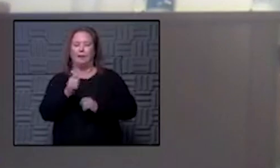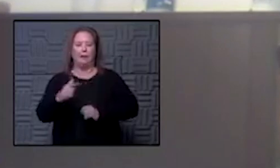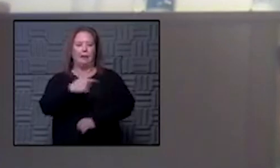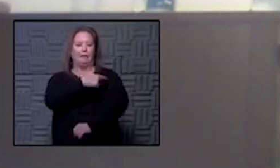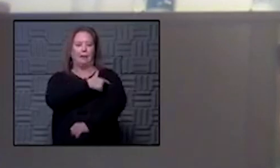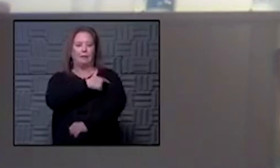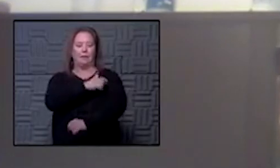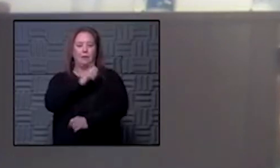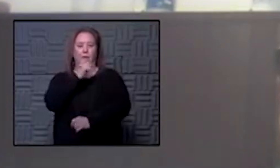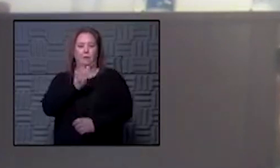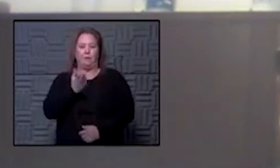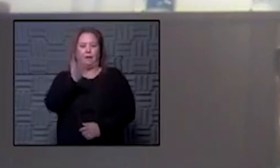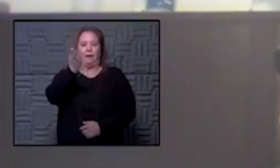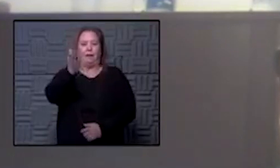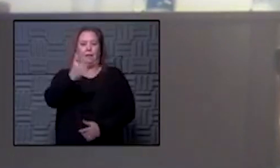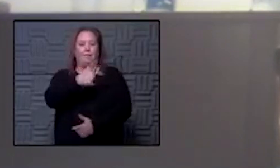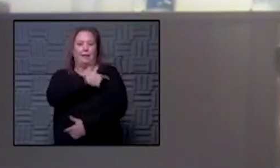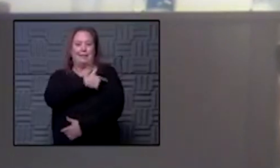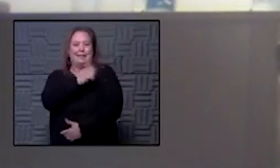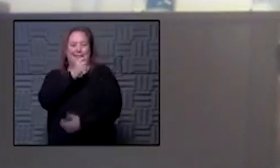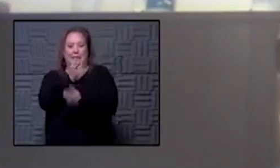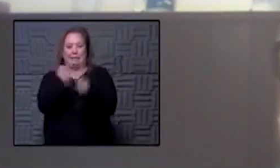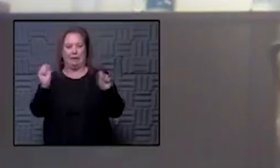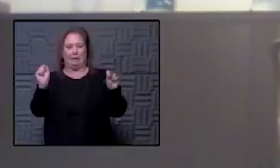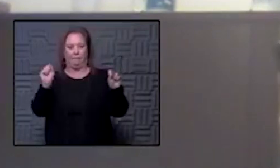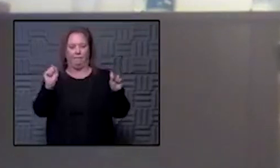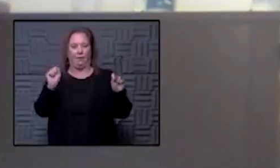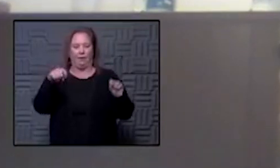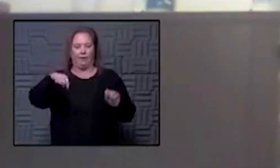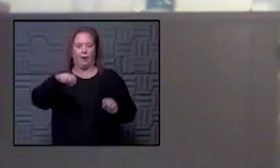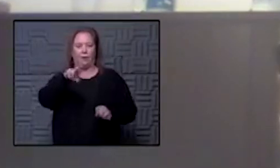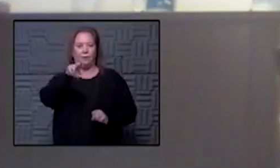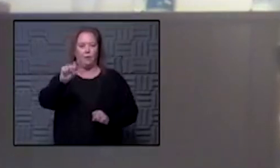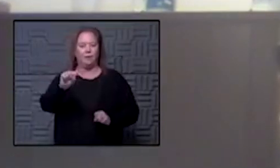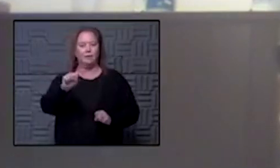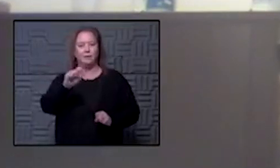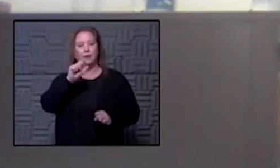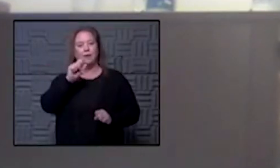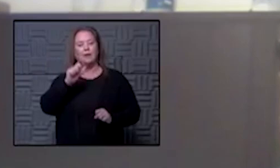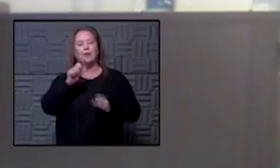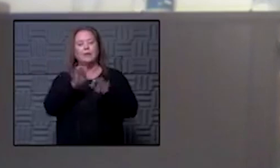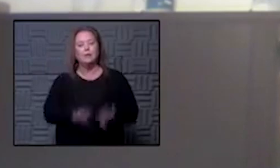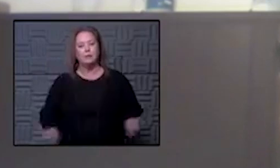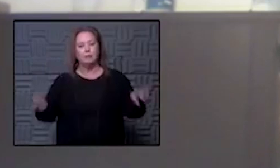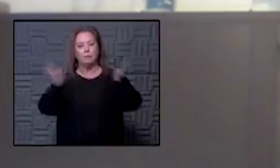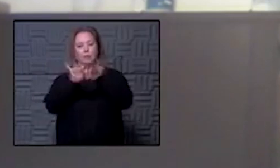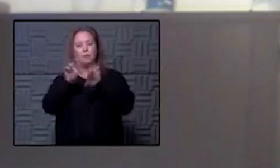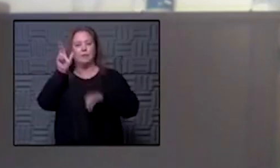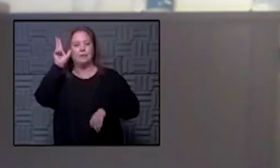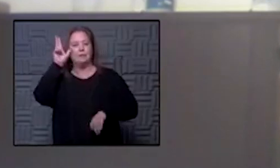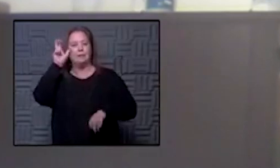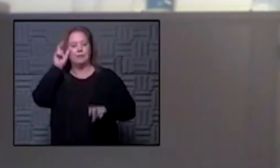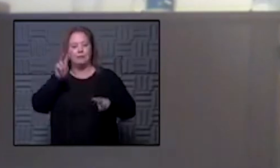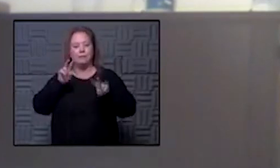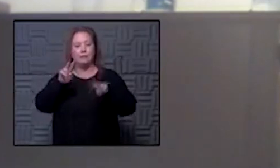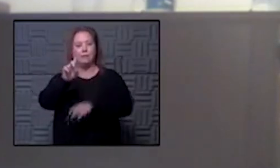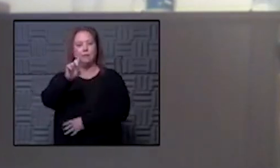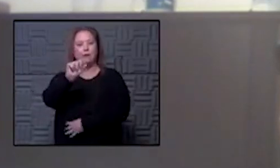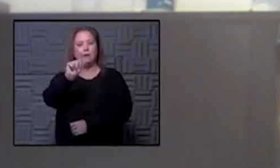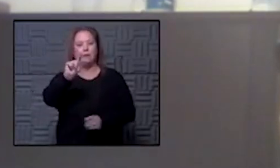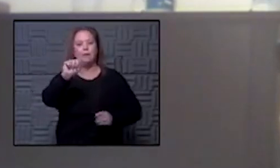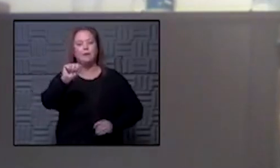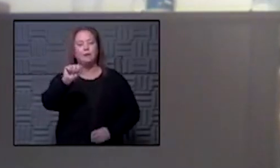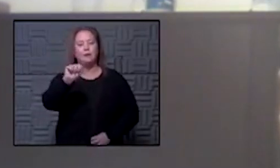we're not going to give unsafe vaccines in this country and it's really important to listen to look at the data to